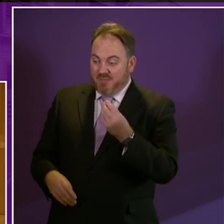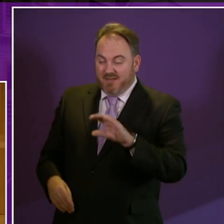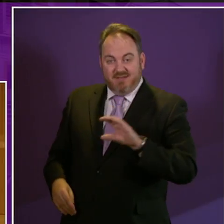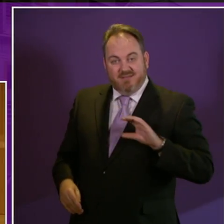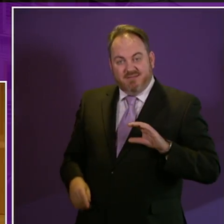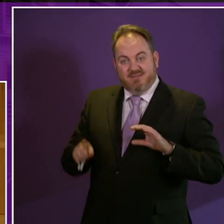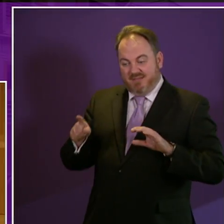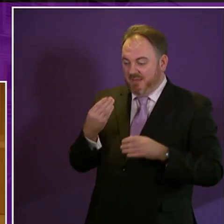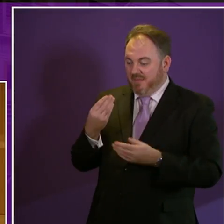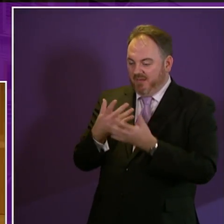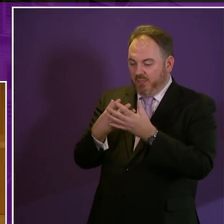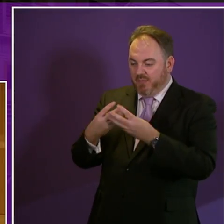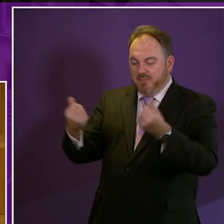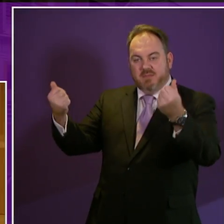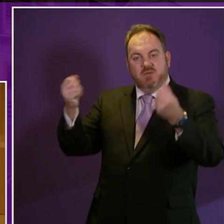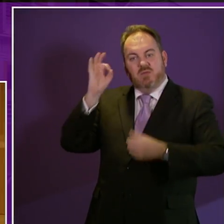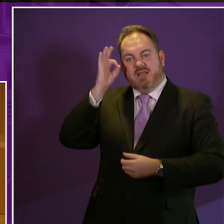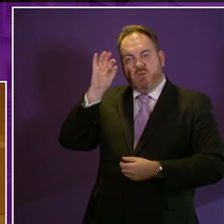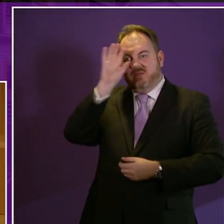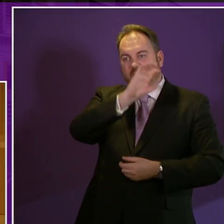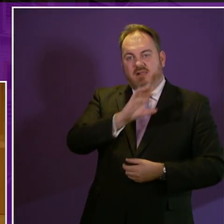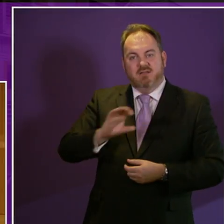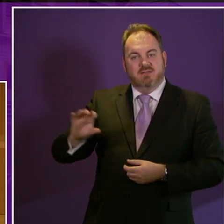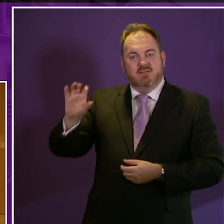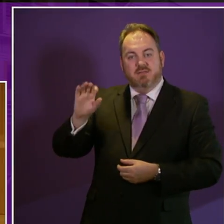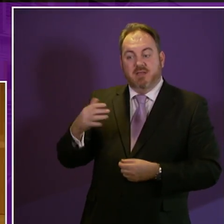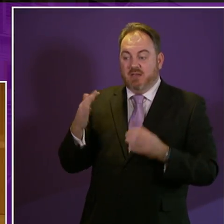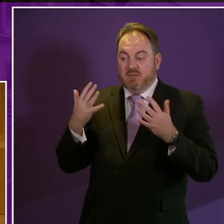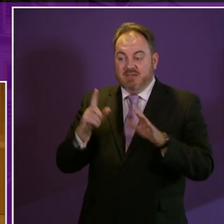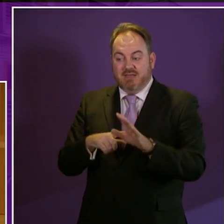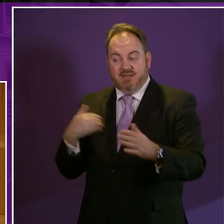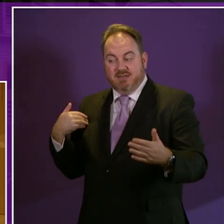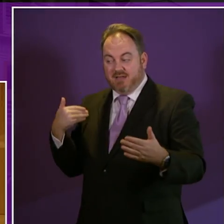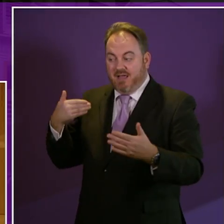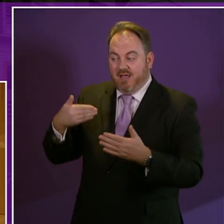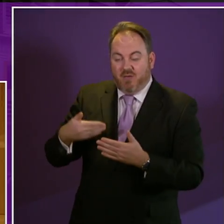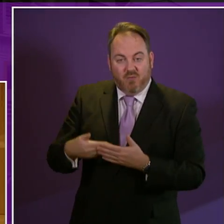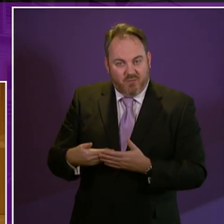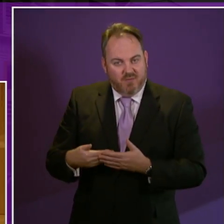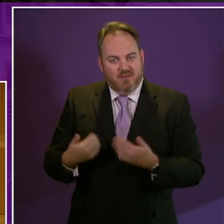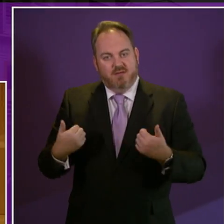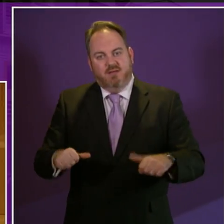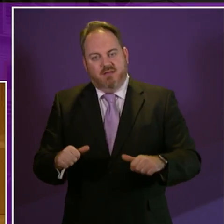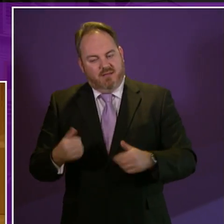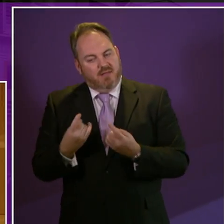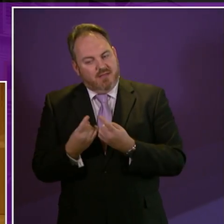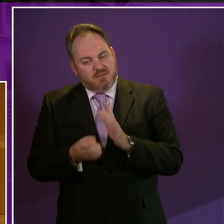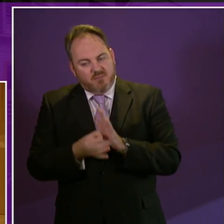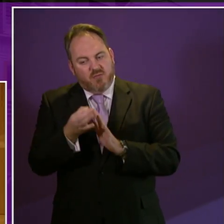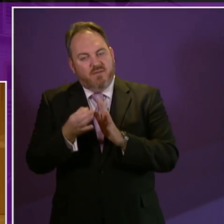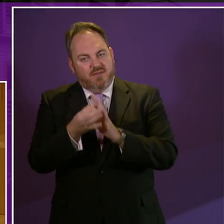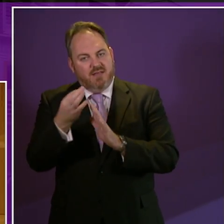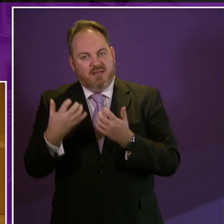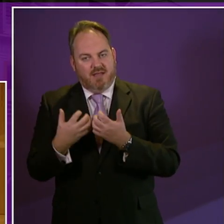expenditure but I am grateful that 10 years later we are now on the verge of this strategy and I hope that it will encompass things like